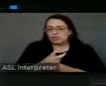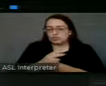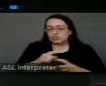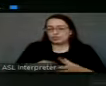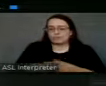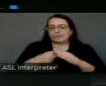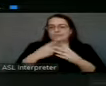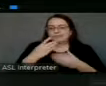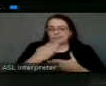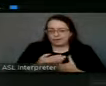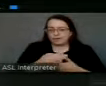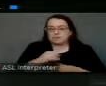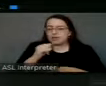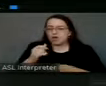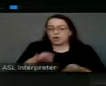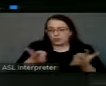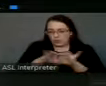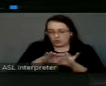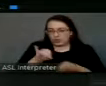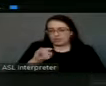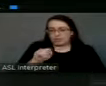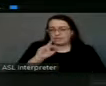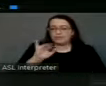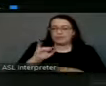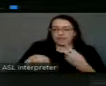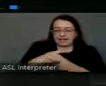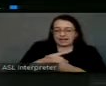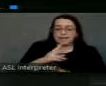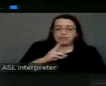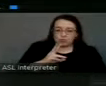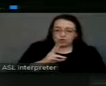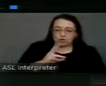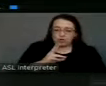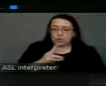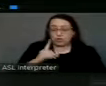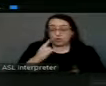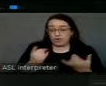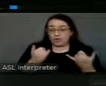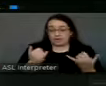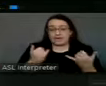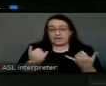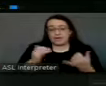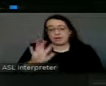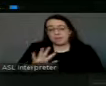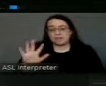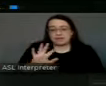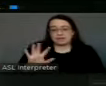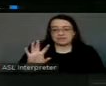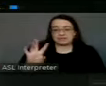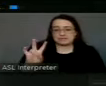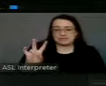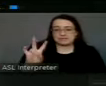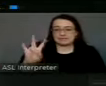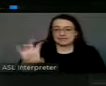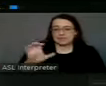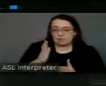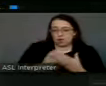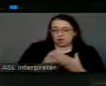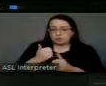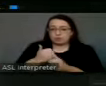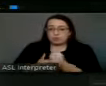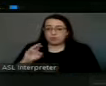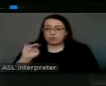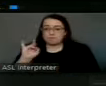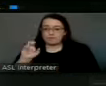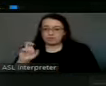not worth it for that kind of money. But right now, I mean, for that kind of water, right now we're about 700 parts per million in the lake.